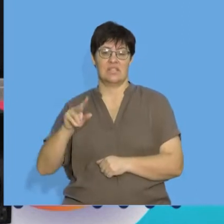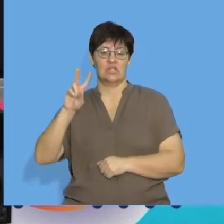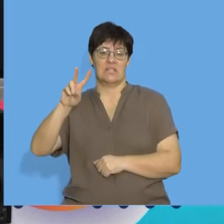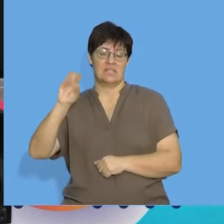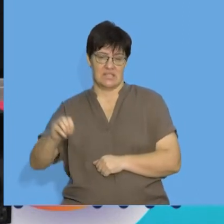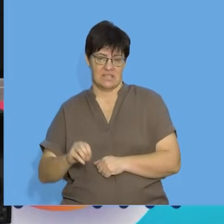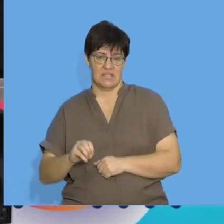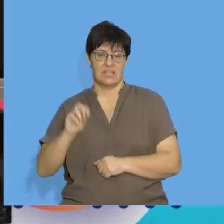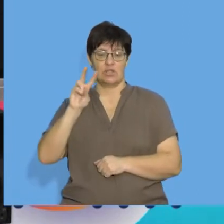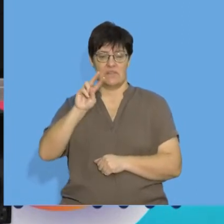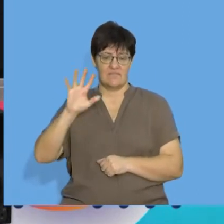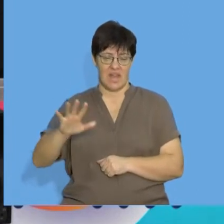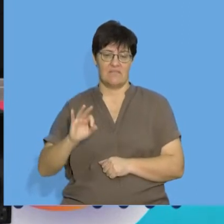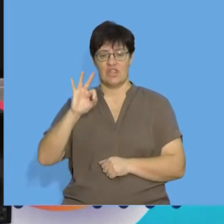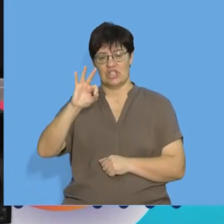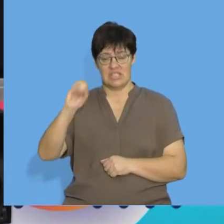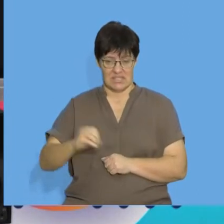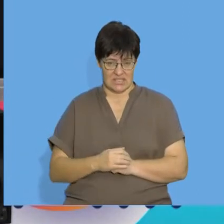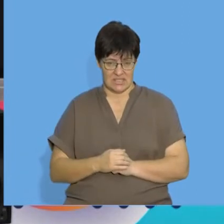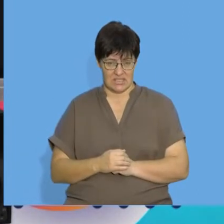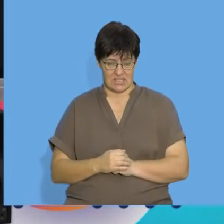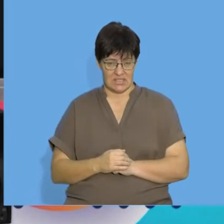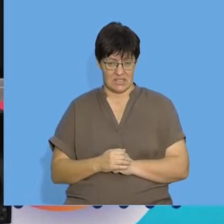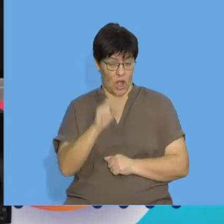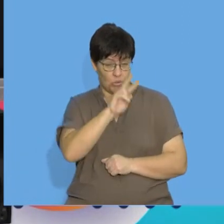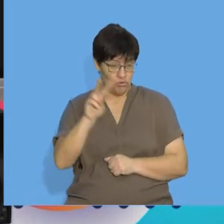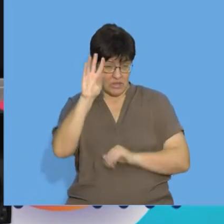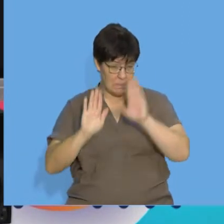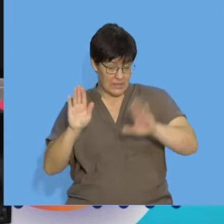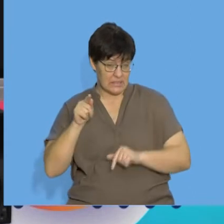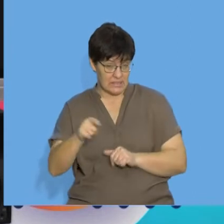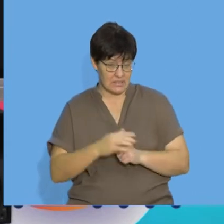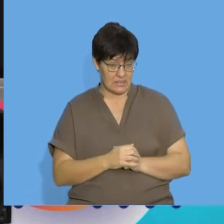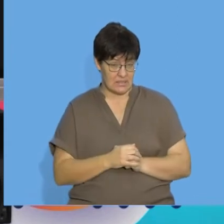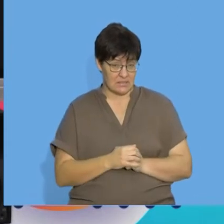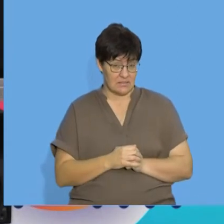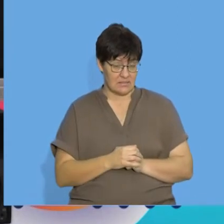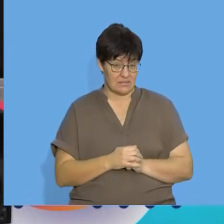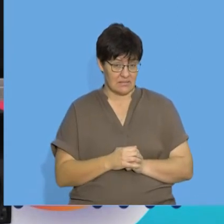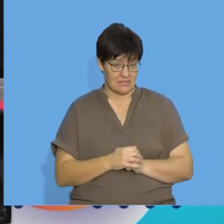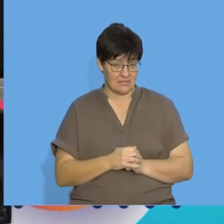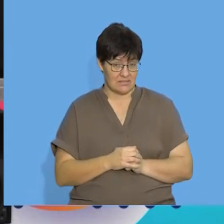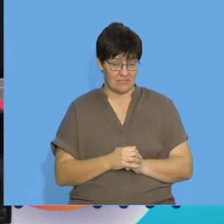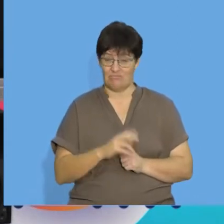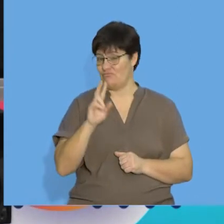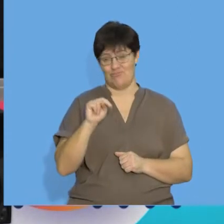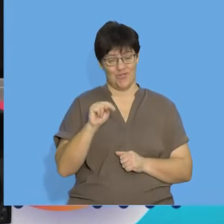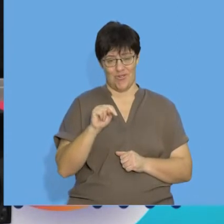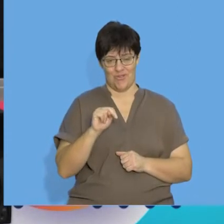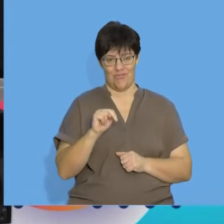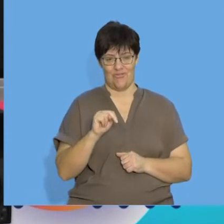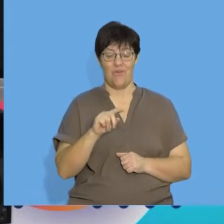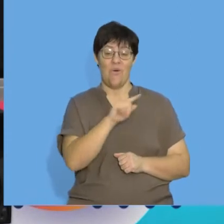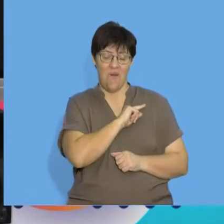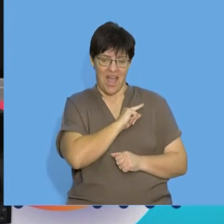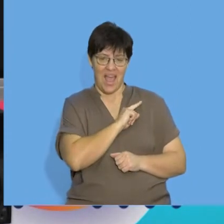10, 15, 20, 25, 30, is that a quadratic pattern? I'm hoping that you're going to